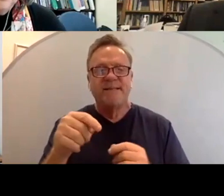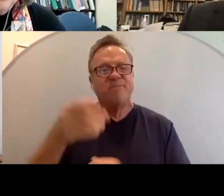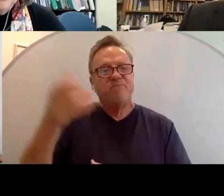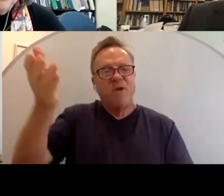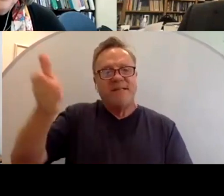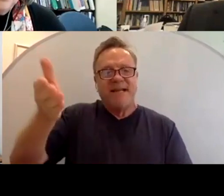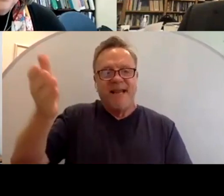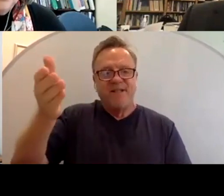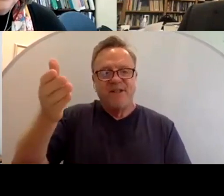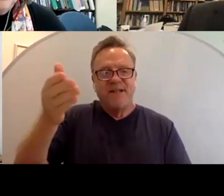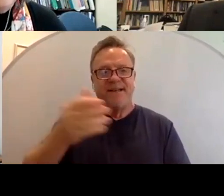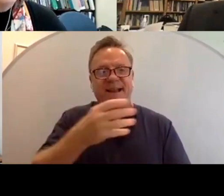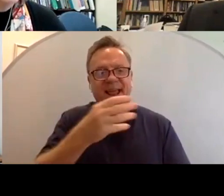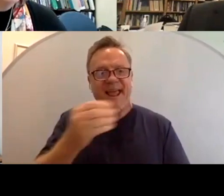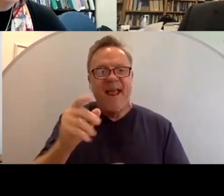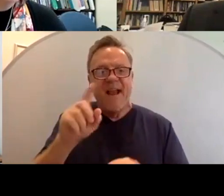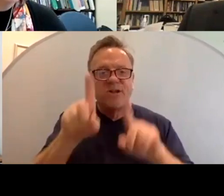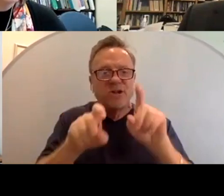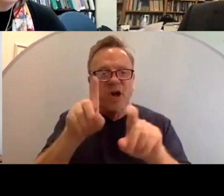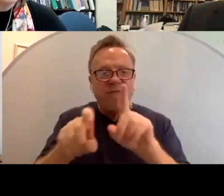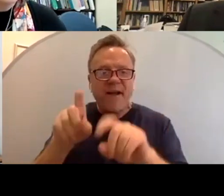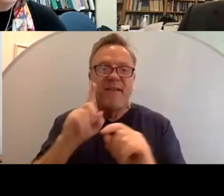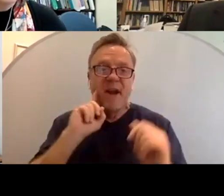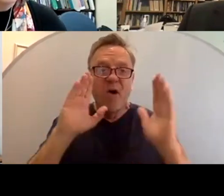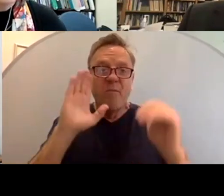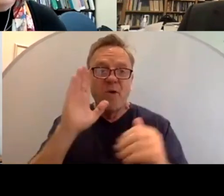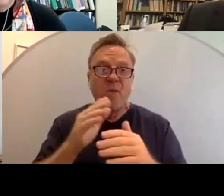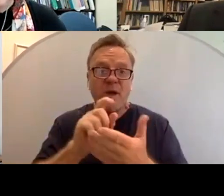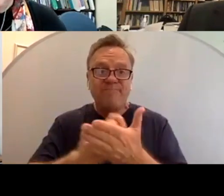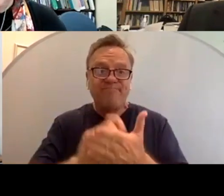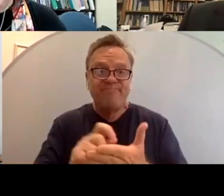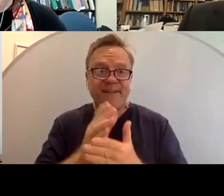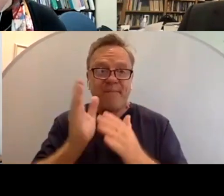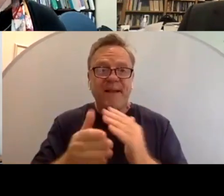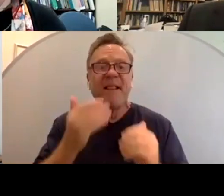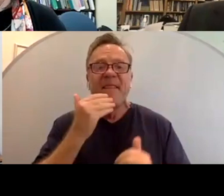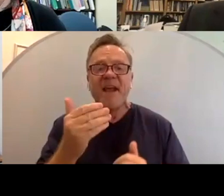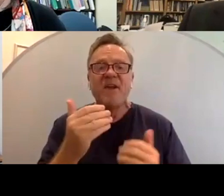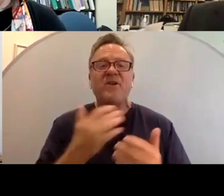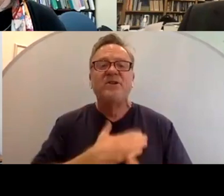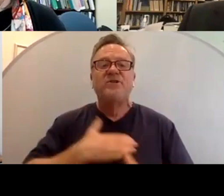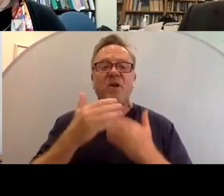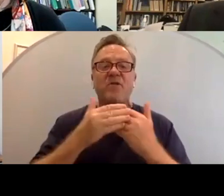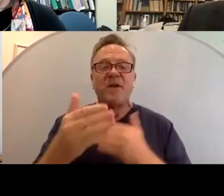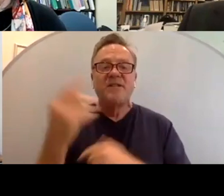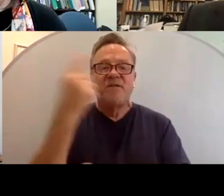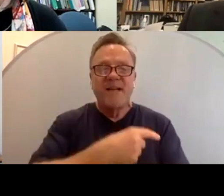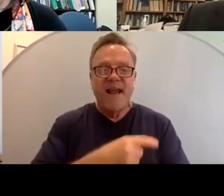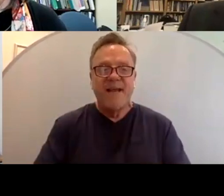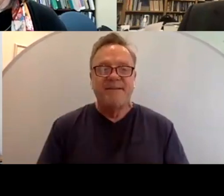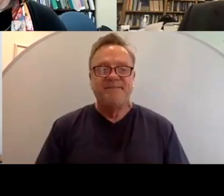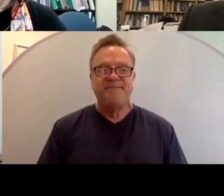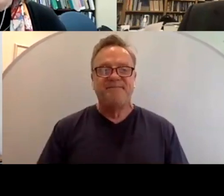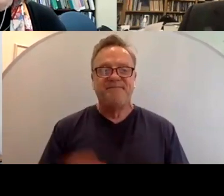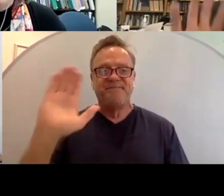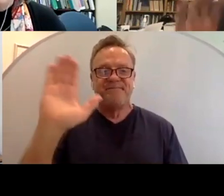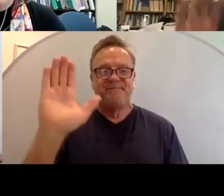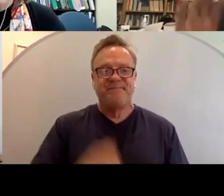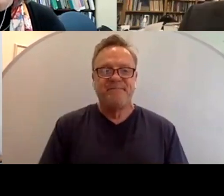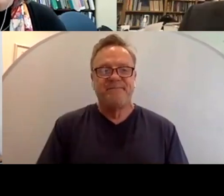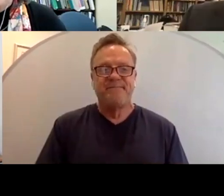as well as a survey, which I hope you'll complete. So thank you. Enjoy the rest of your day. Bye for now.